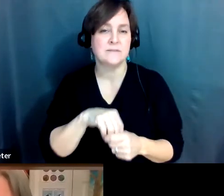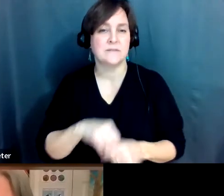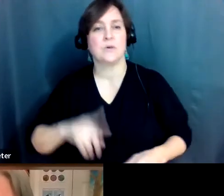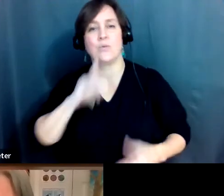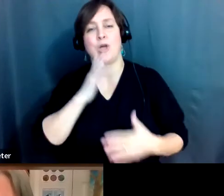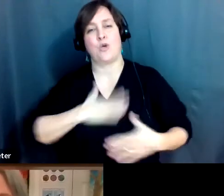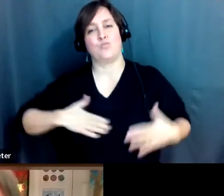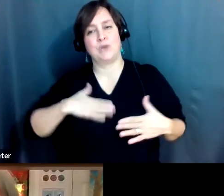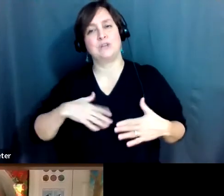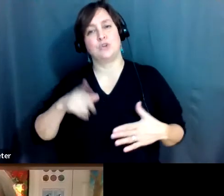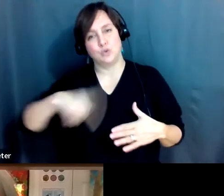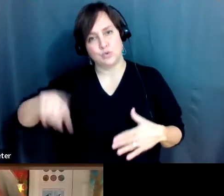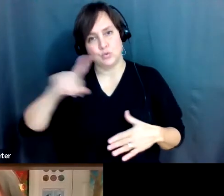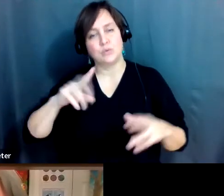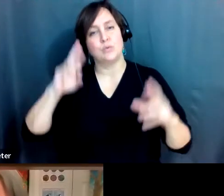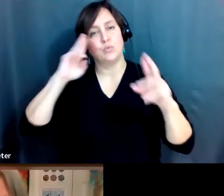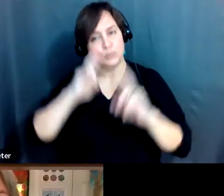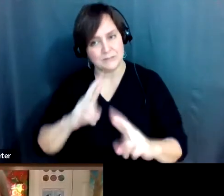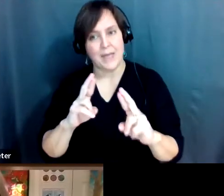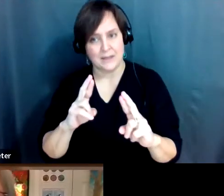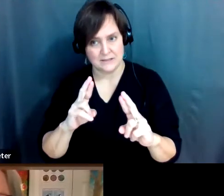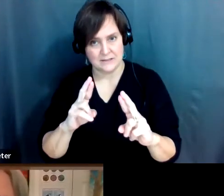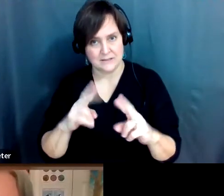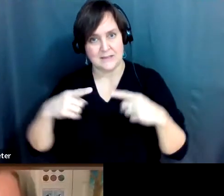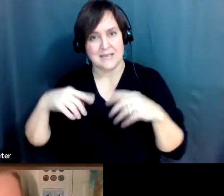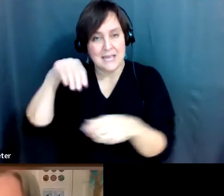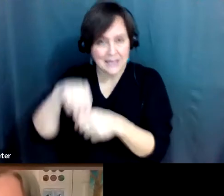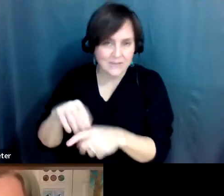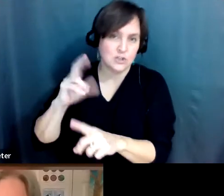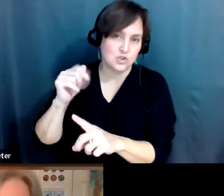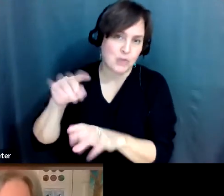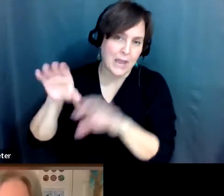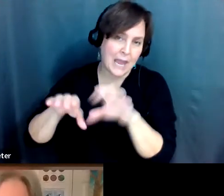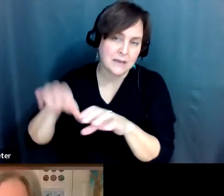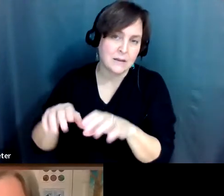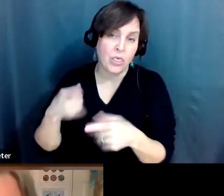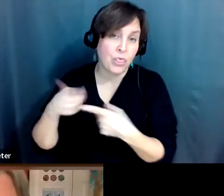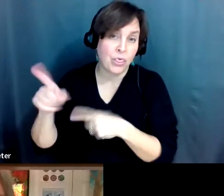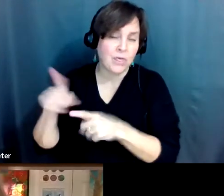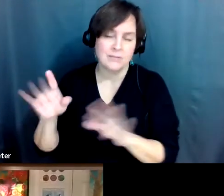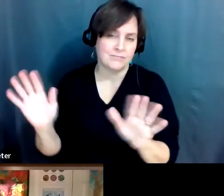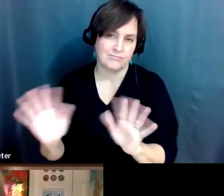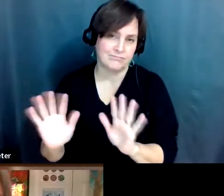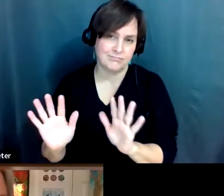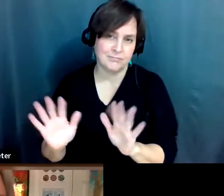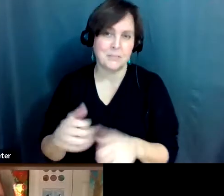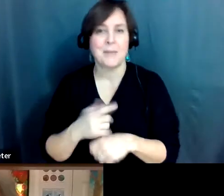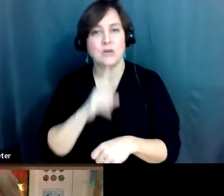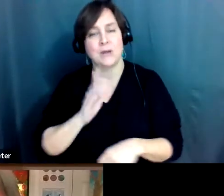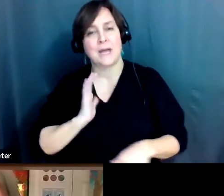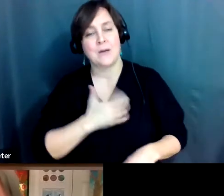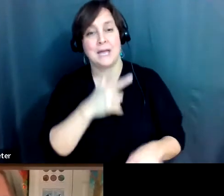you being respectful in the chat as a way to make sure that our guests and